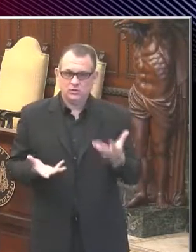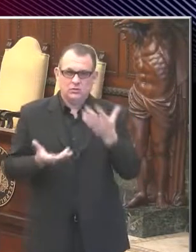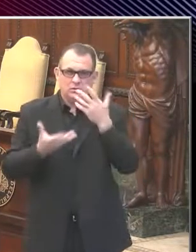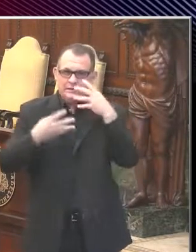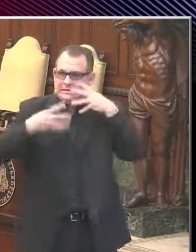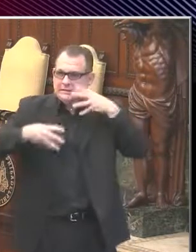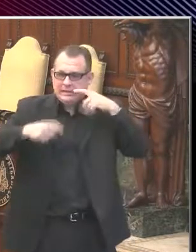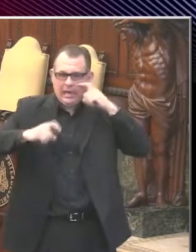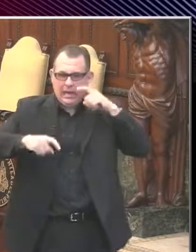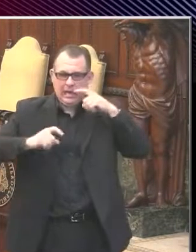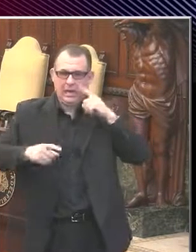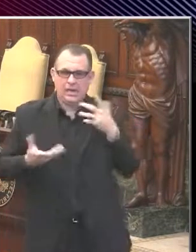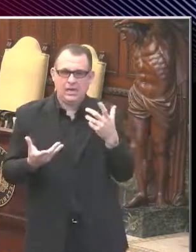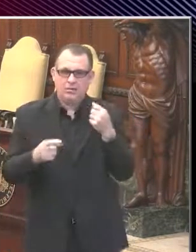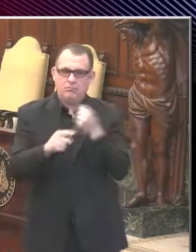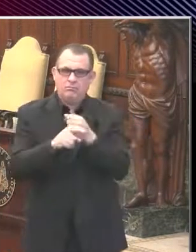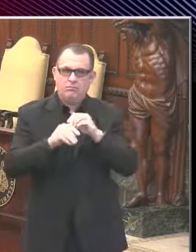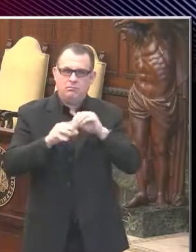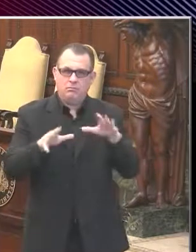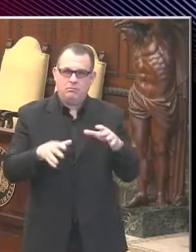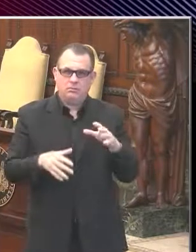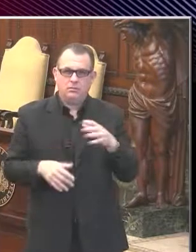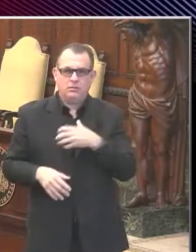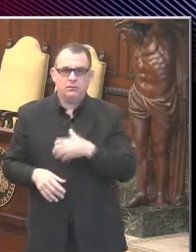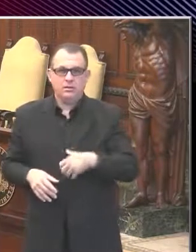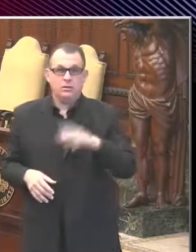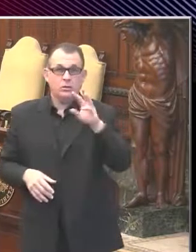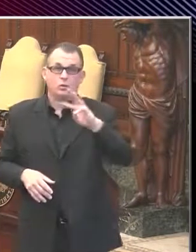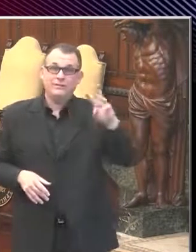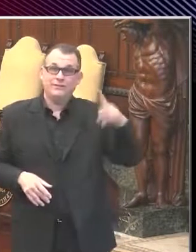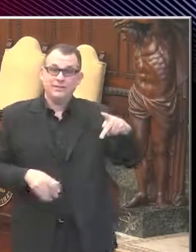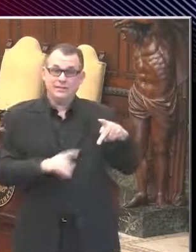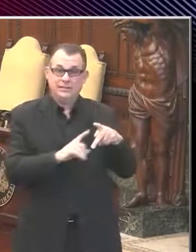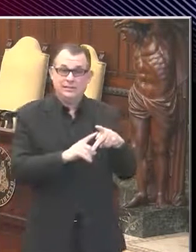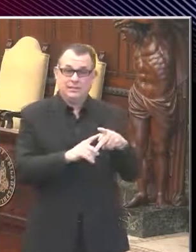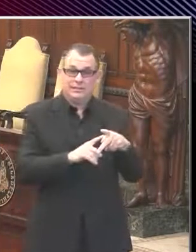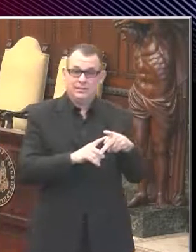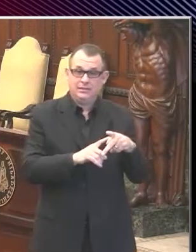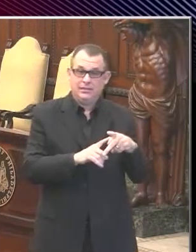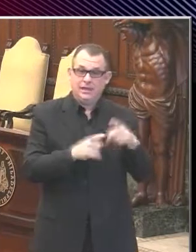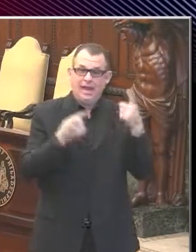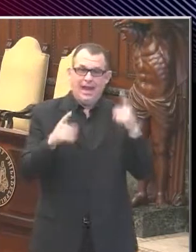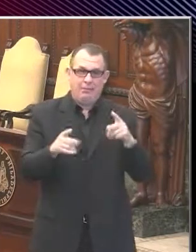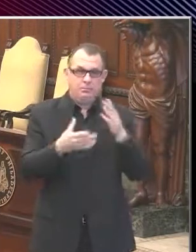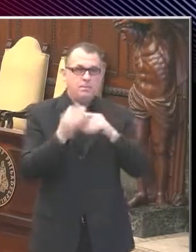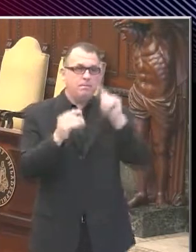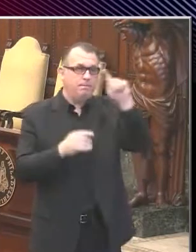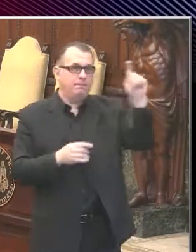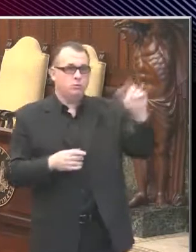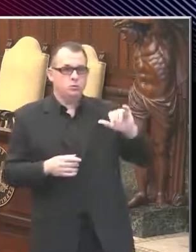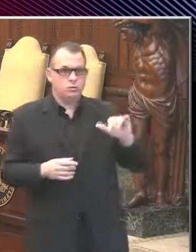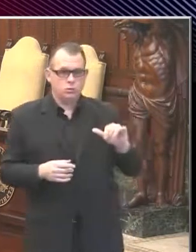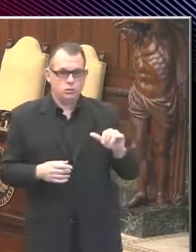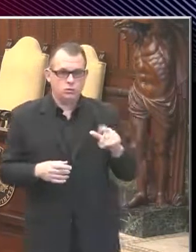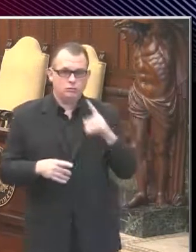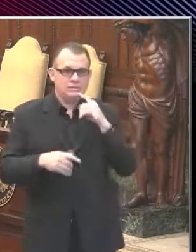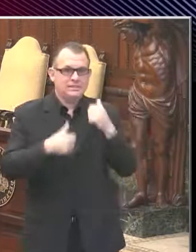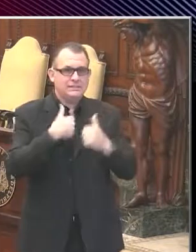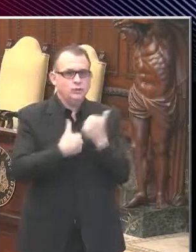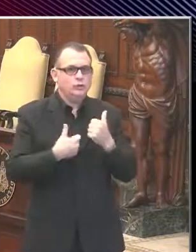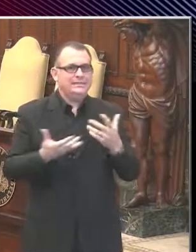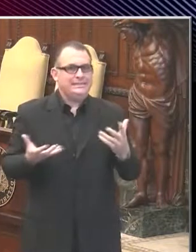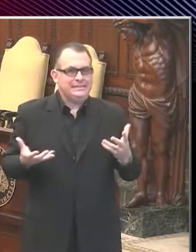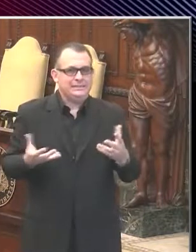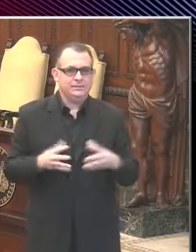There were incidents going on in West Philadelphia that were heightened danger. There was arson that was going